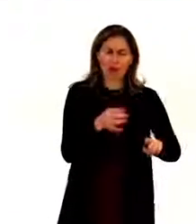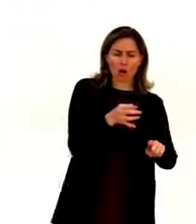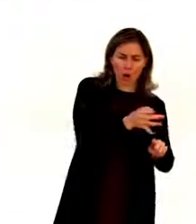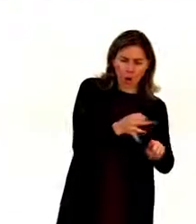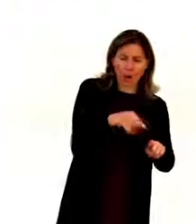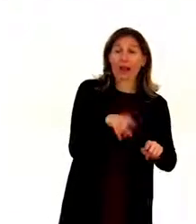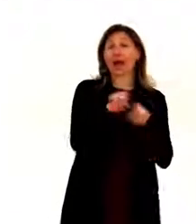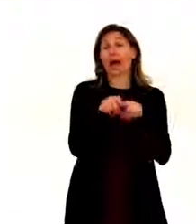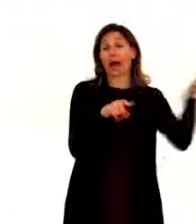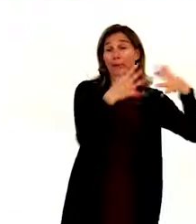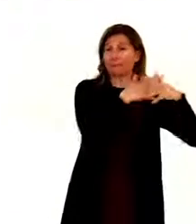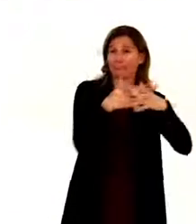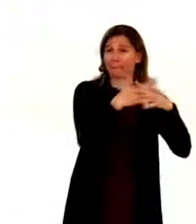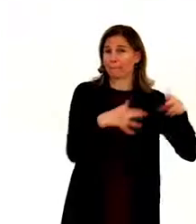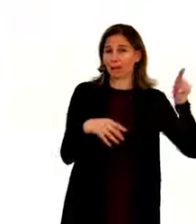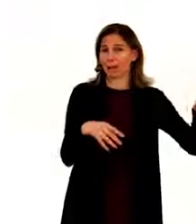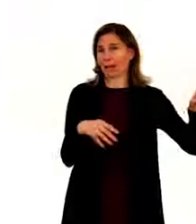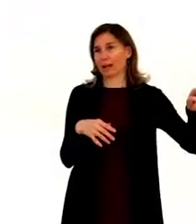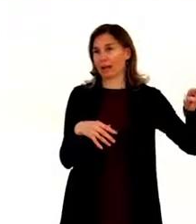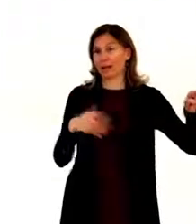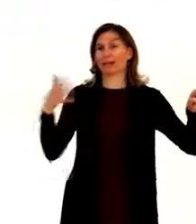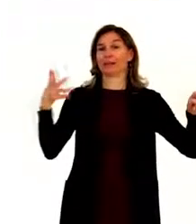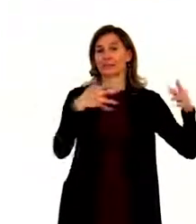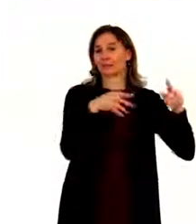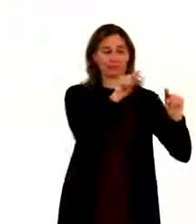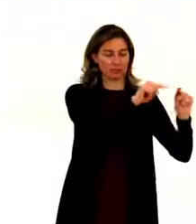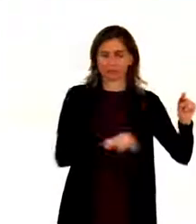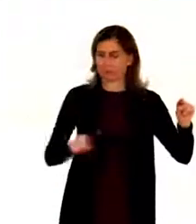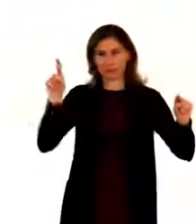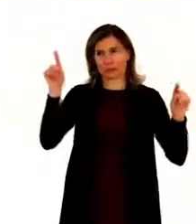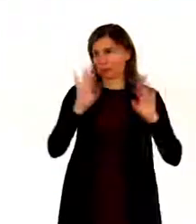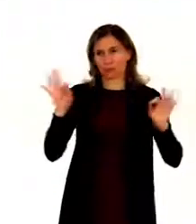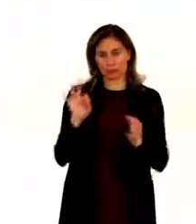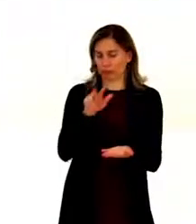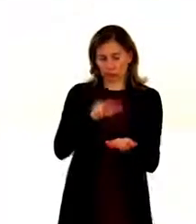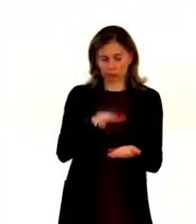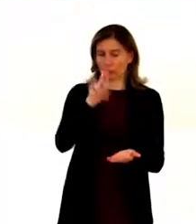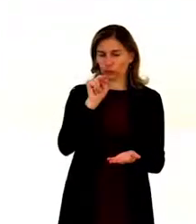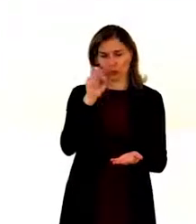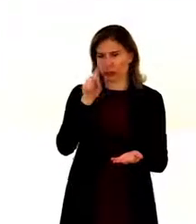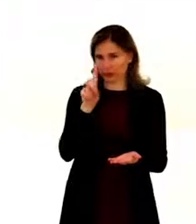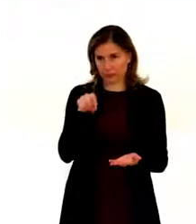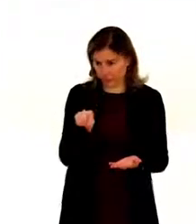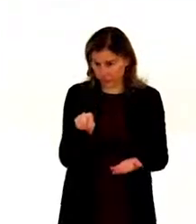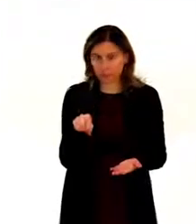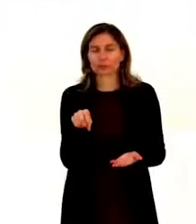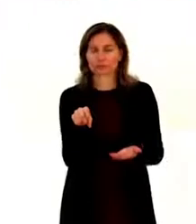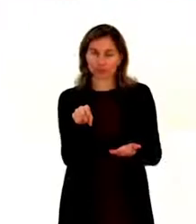and US of A, there are the countries that still are not state parties to the convention. And naturally,